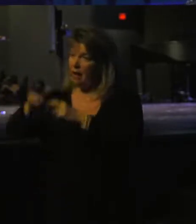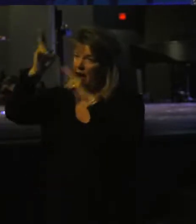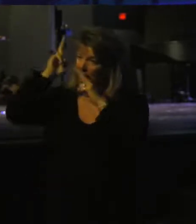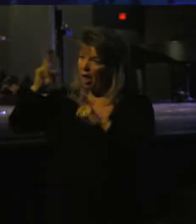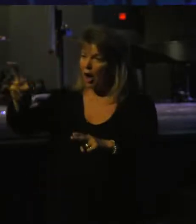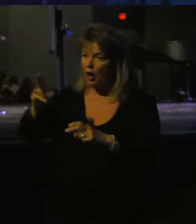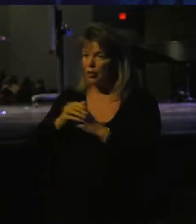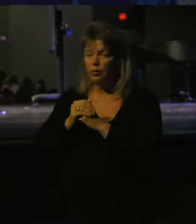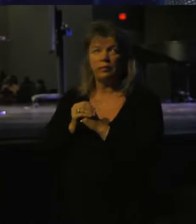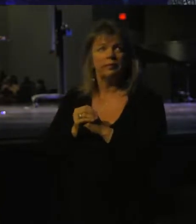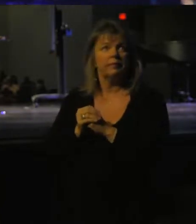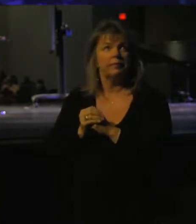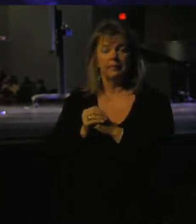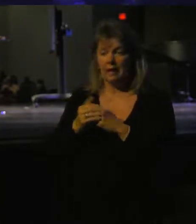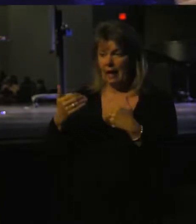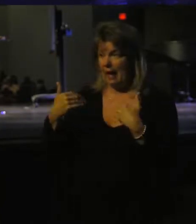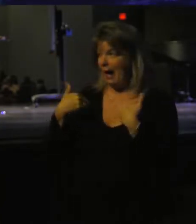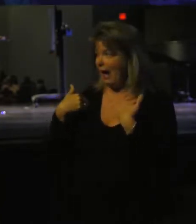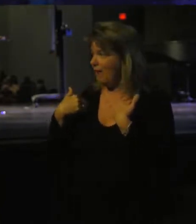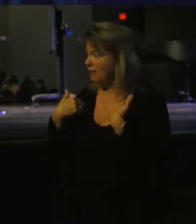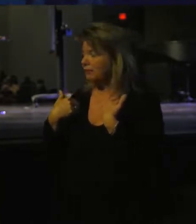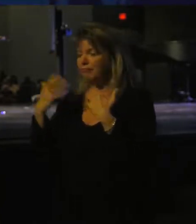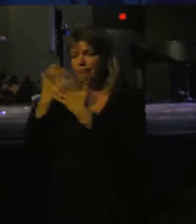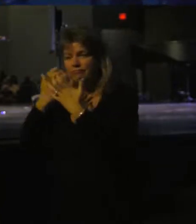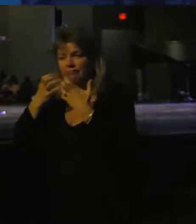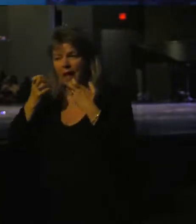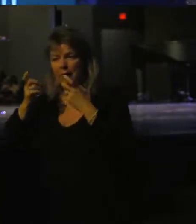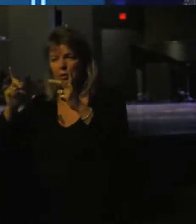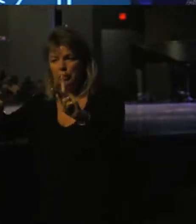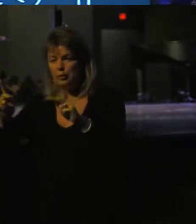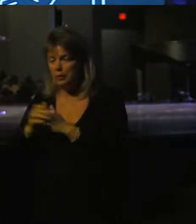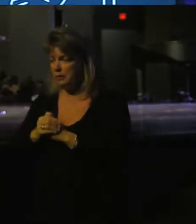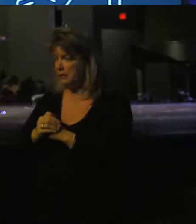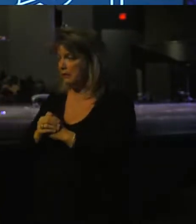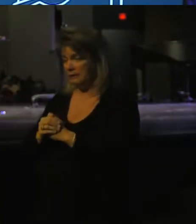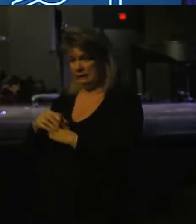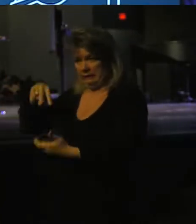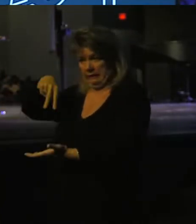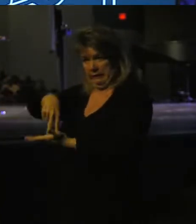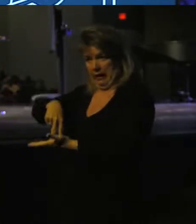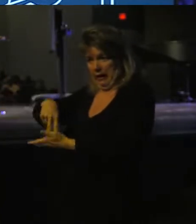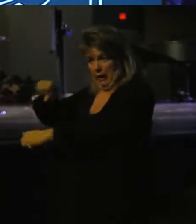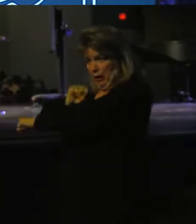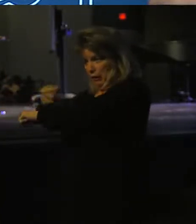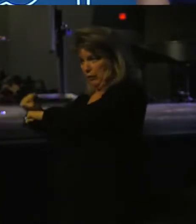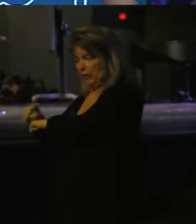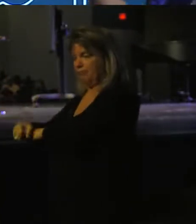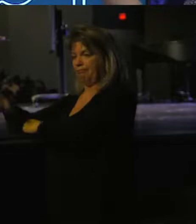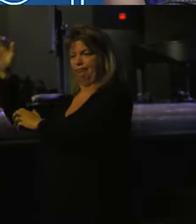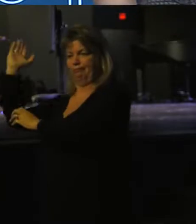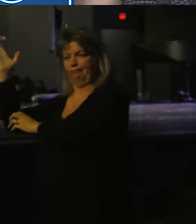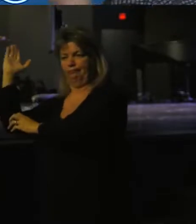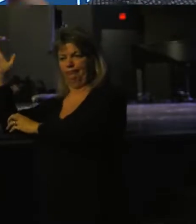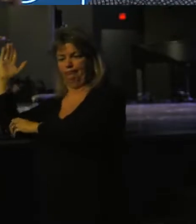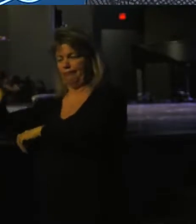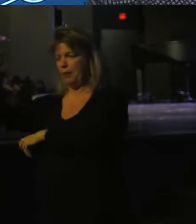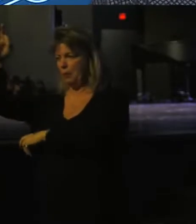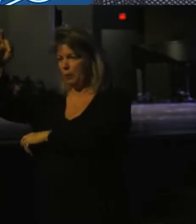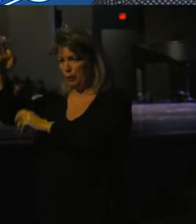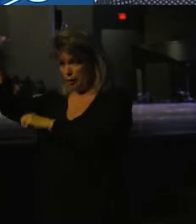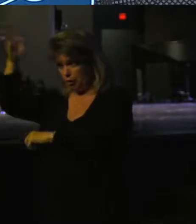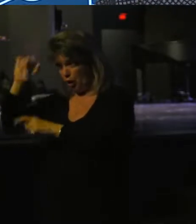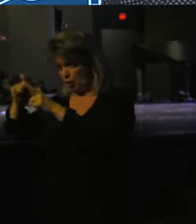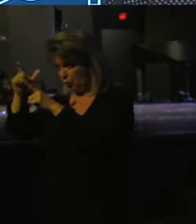and a privilege to have such an opportunity as this, to be on this stage and to present and preach